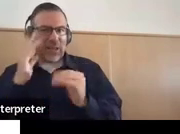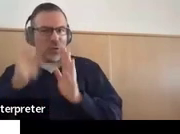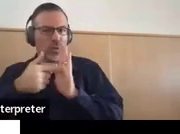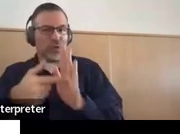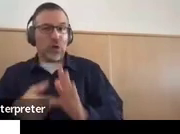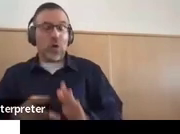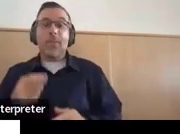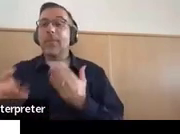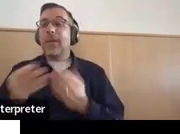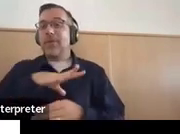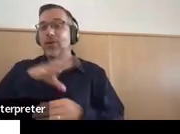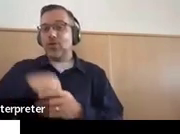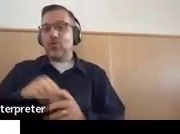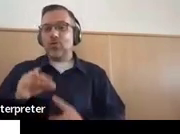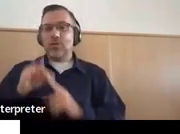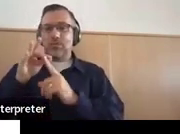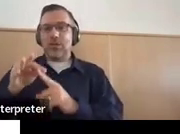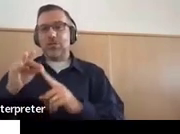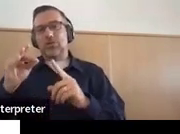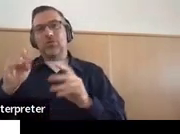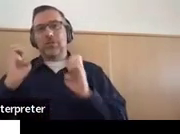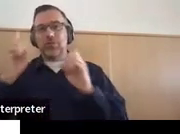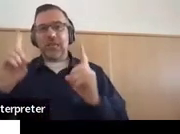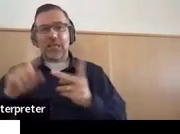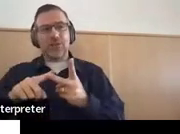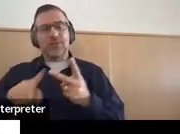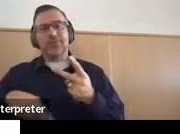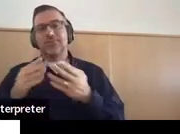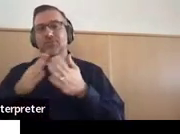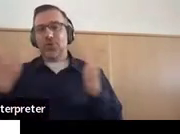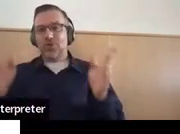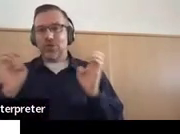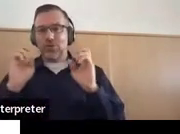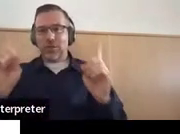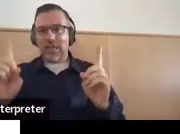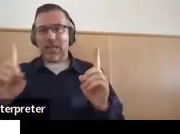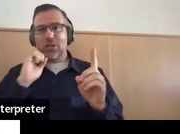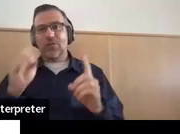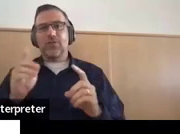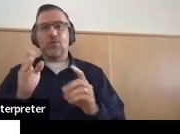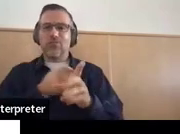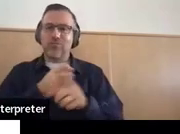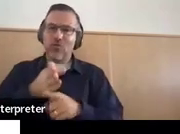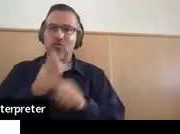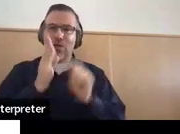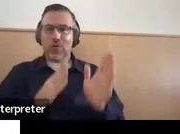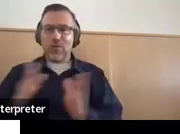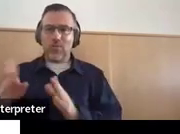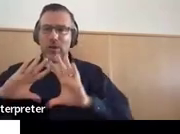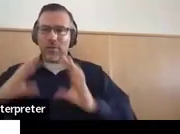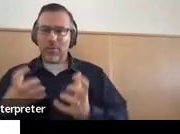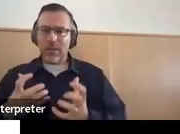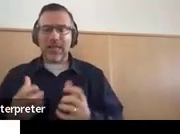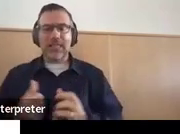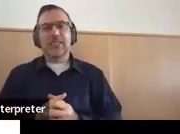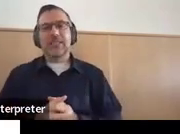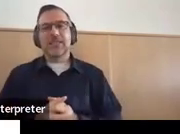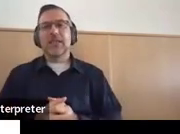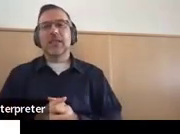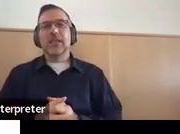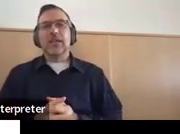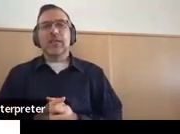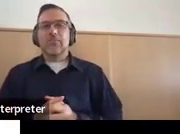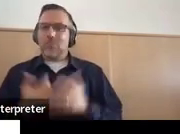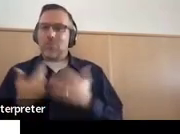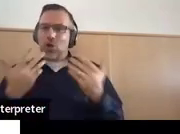their special education, general education, if they're doing career prep classes or guidance classes. Count those in